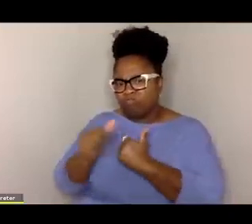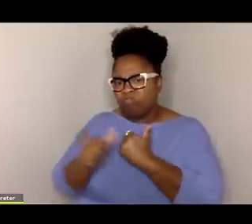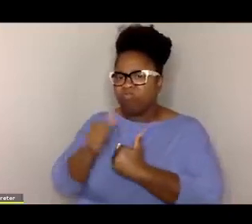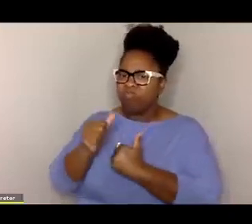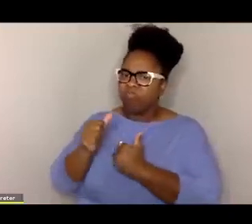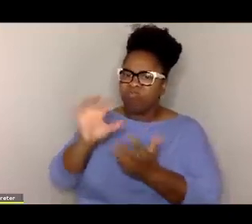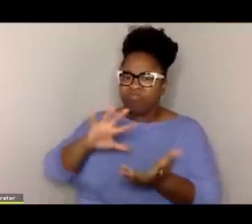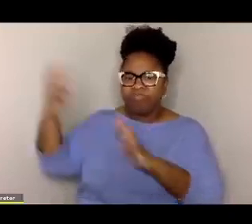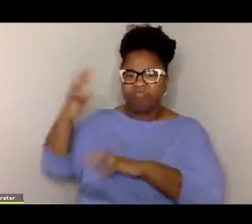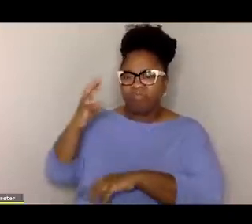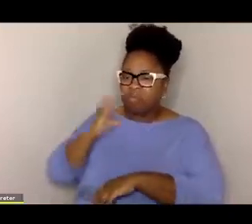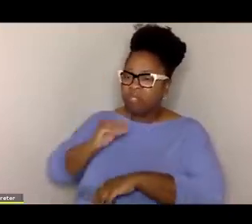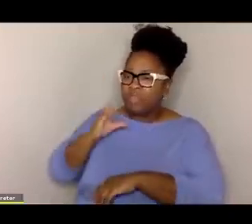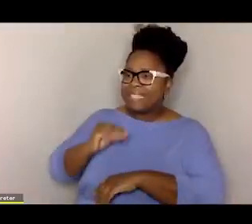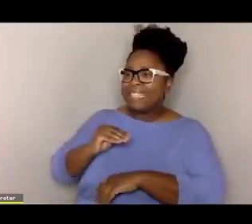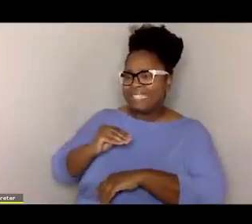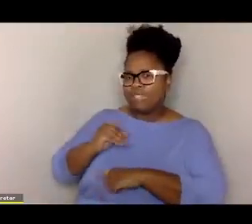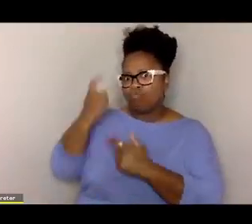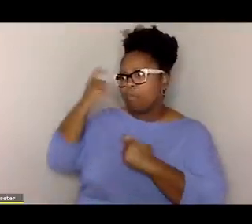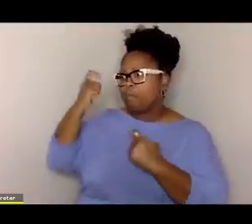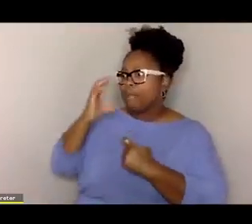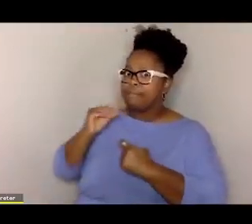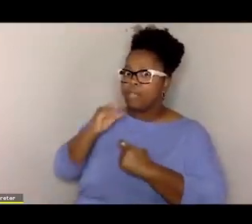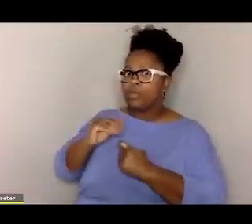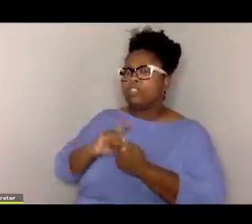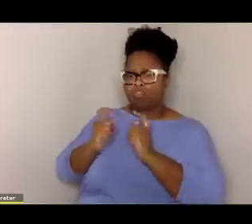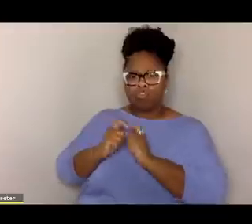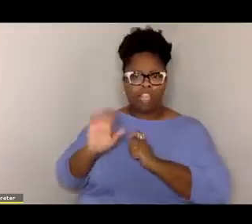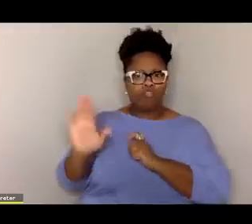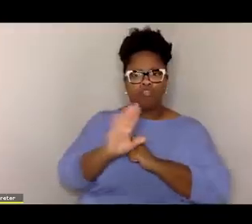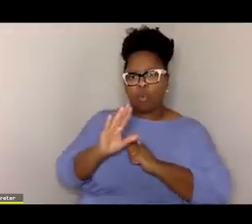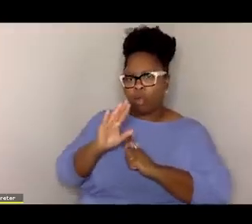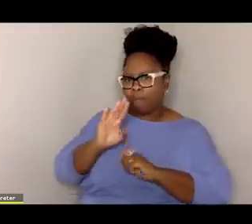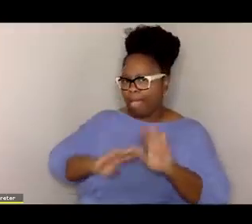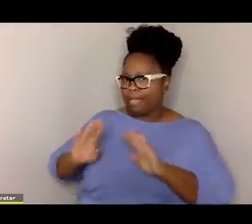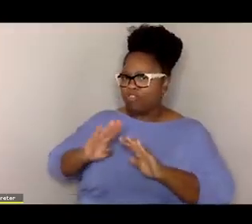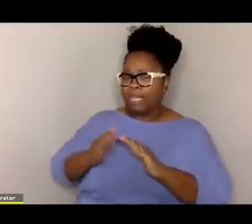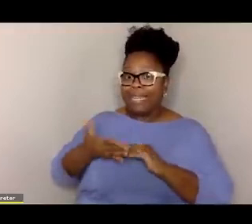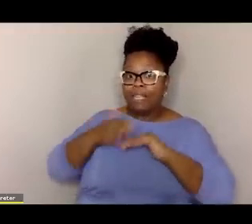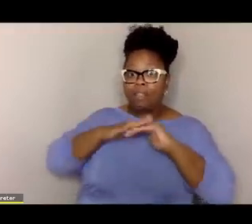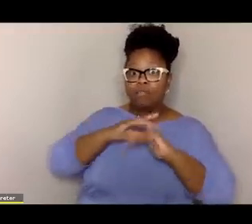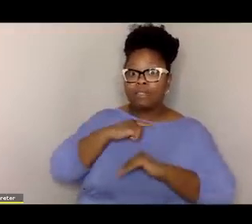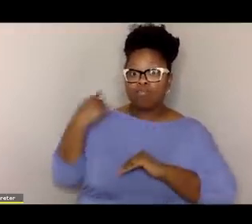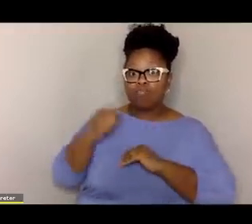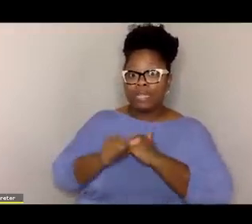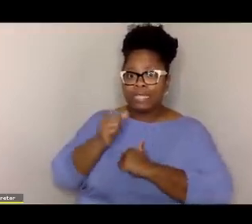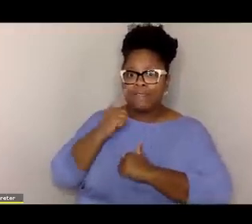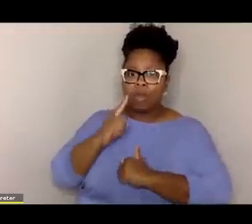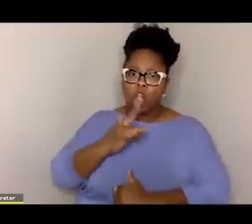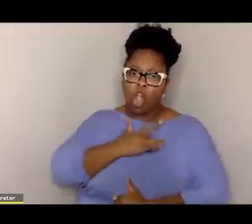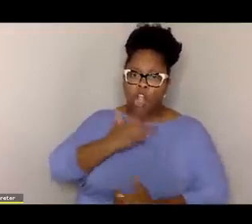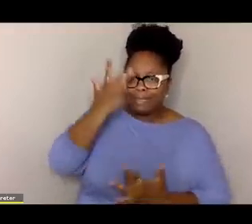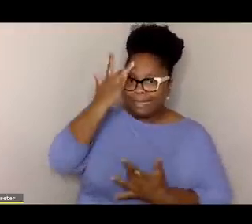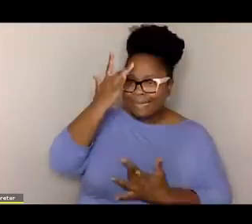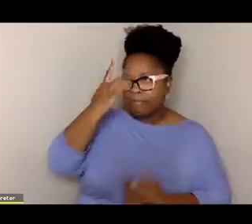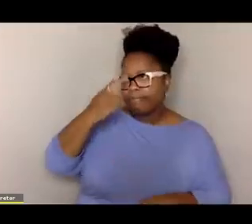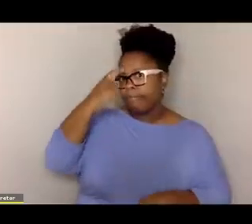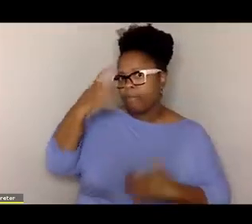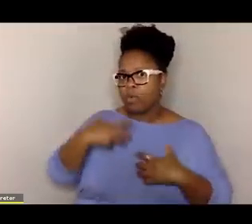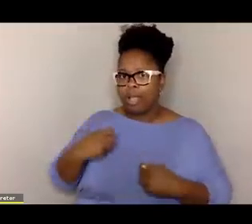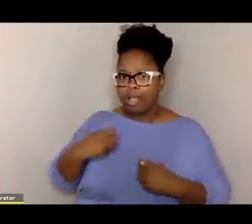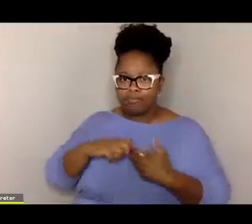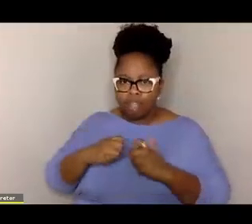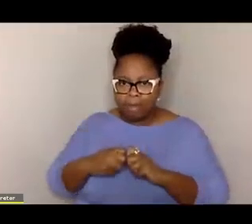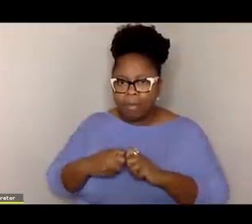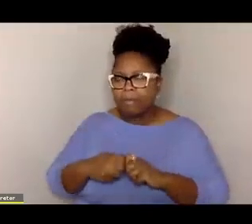during development change your biology and make you at increased risk for heart disease, you mental